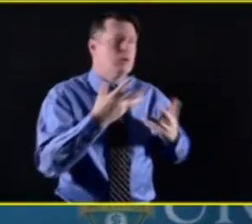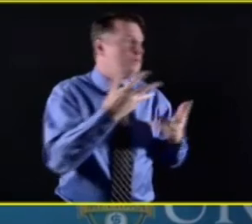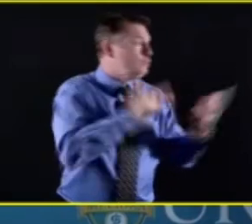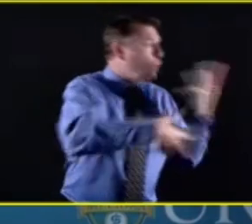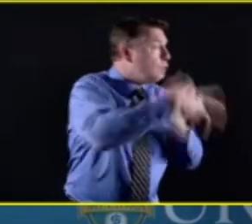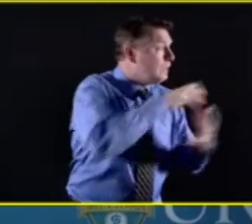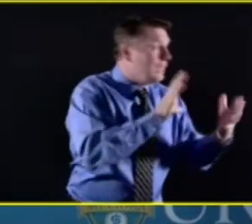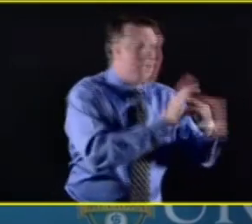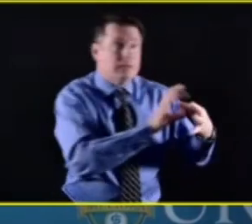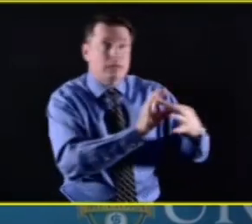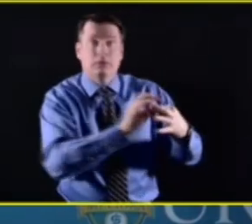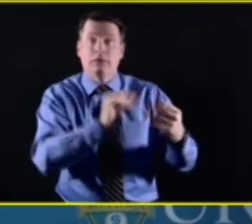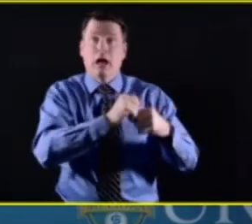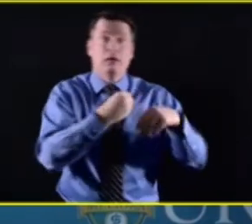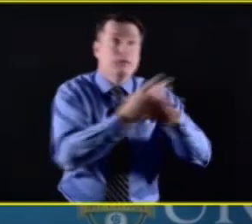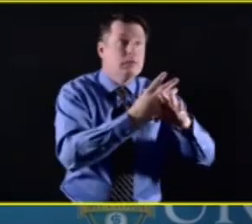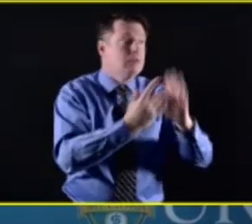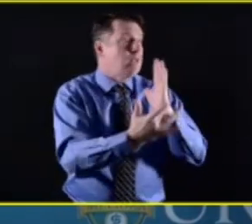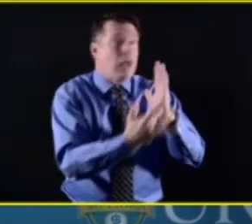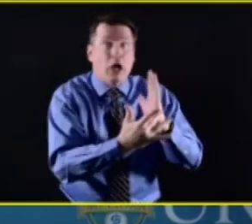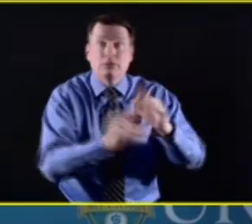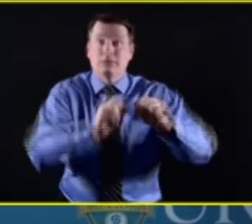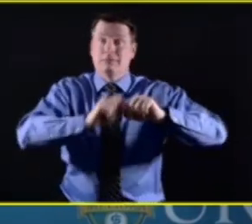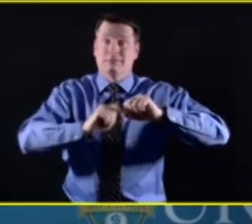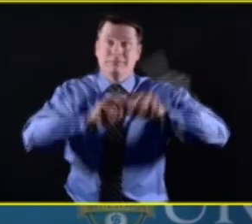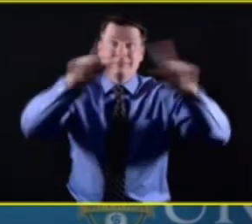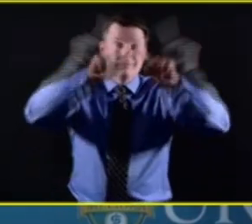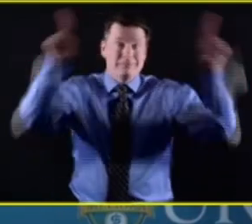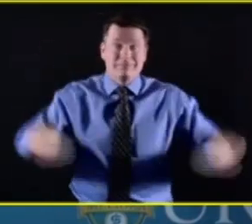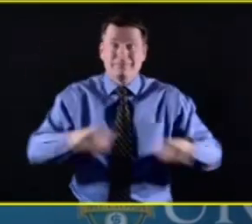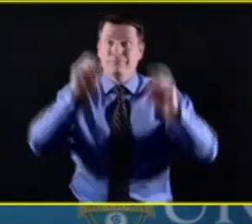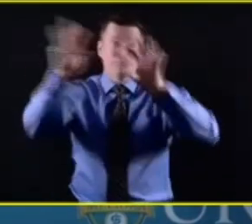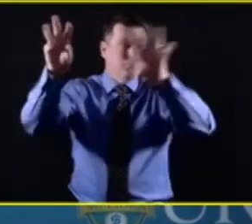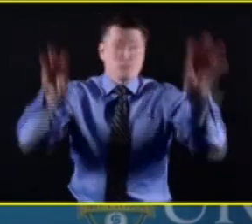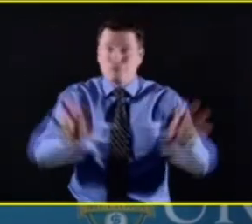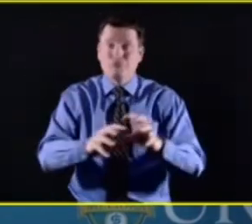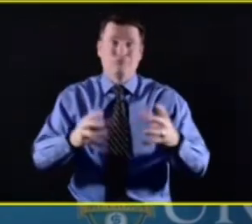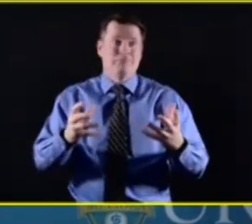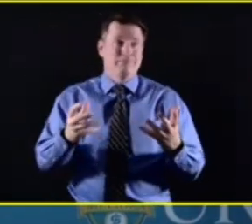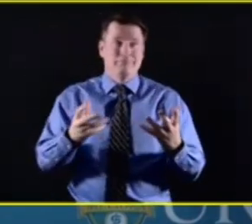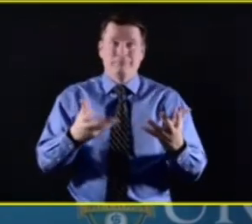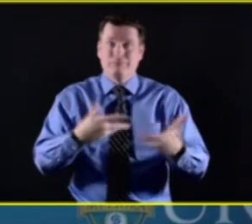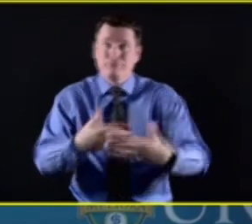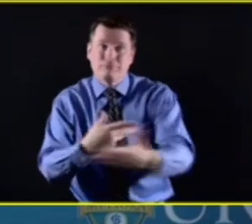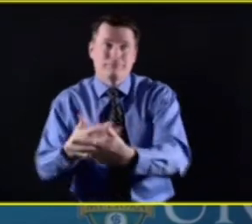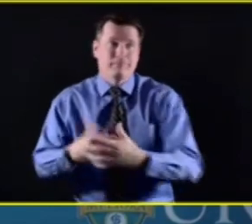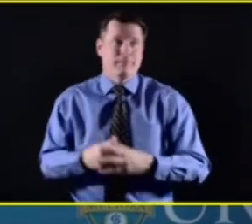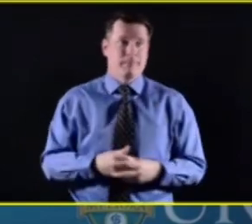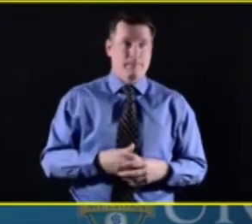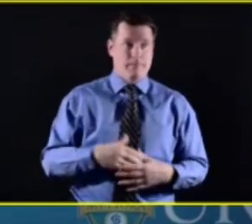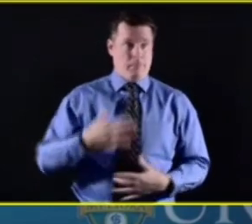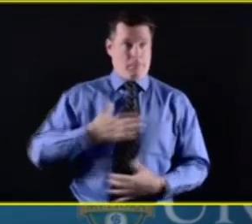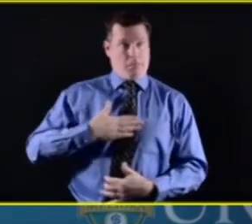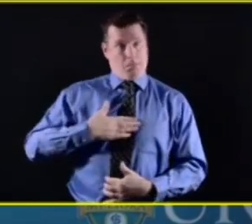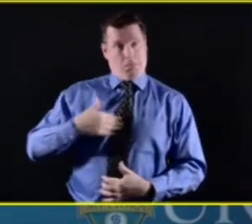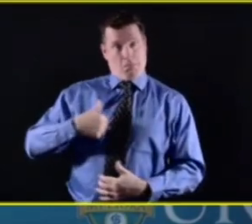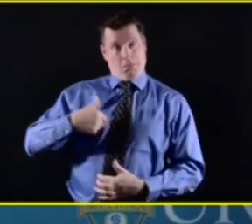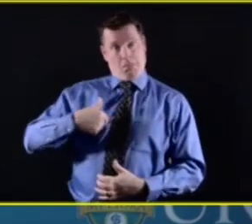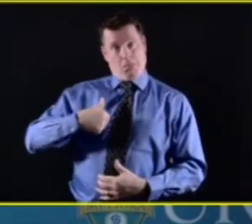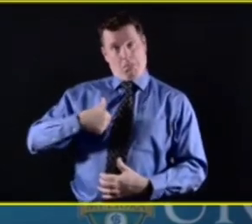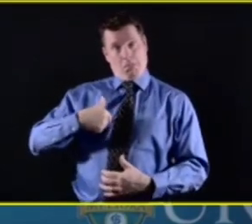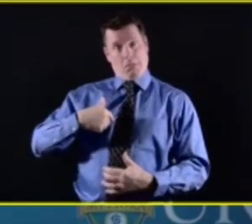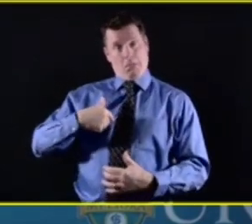technology is certainly going to be a part of that. Um, and, uh, I look forward to the, the old American